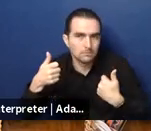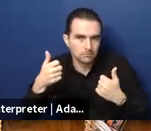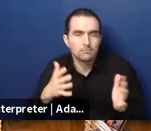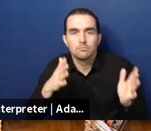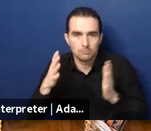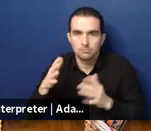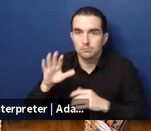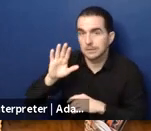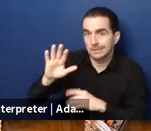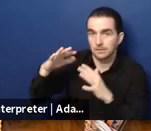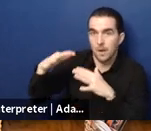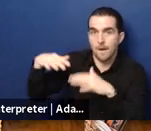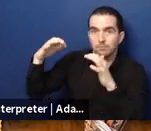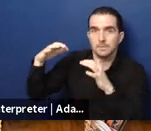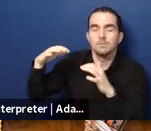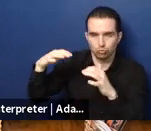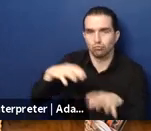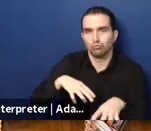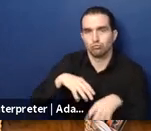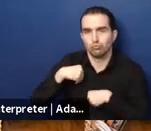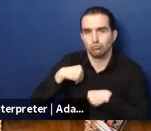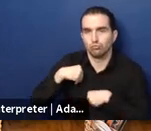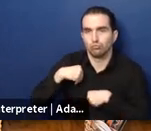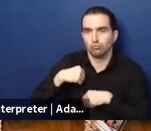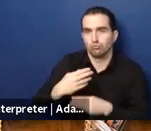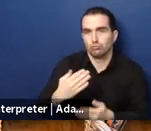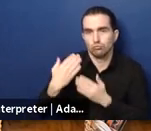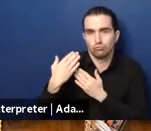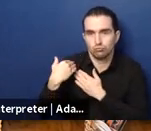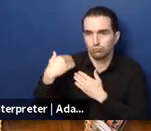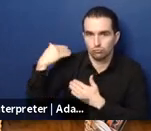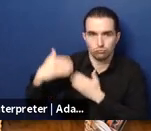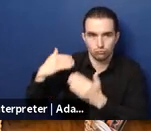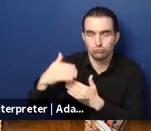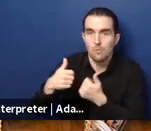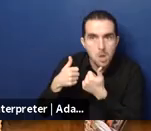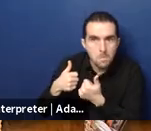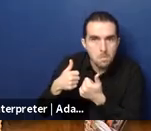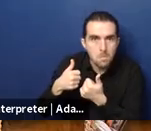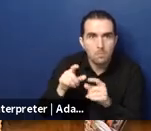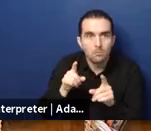who have the need for it at the moment but that's another interesting model that's being developed